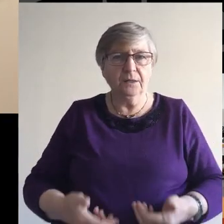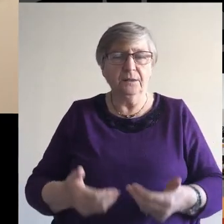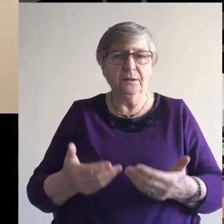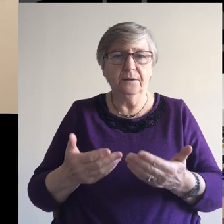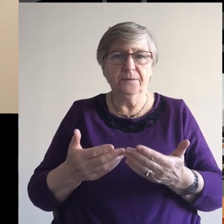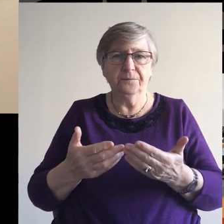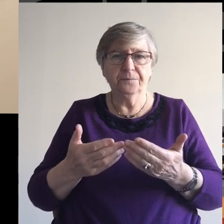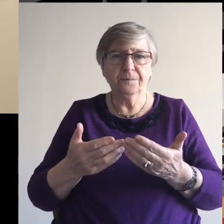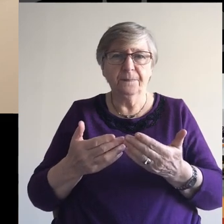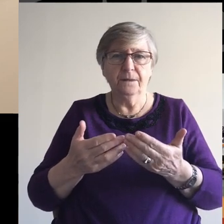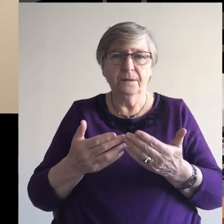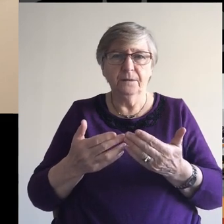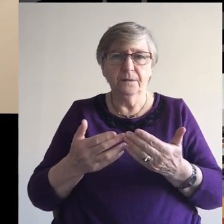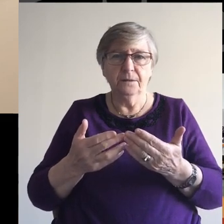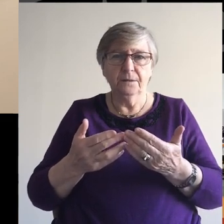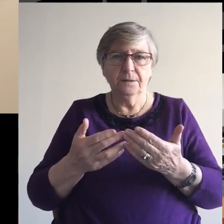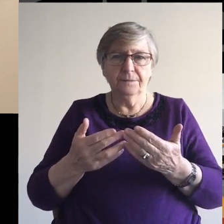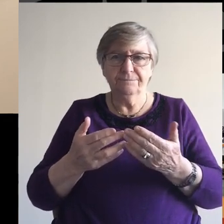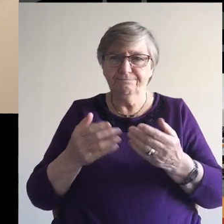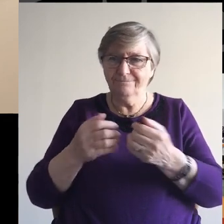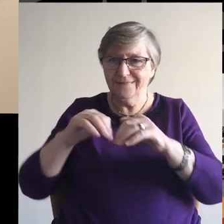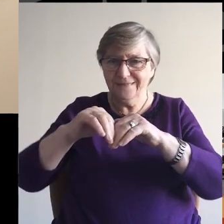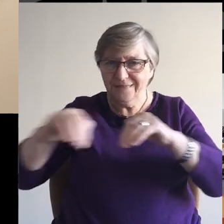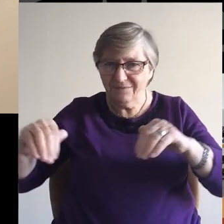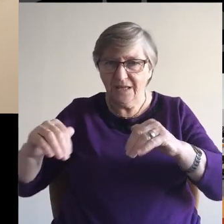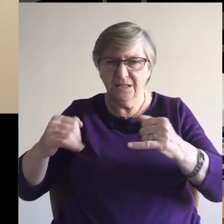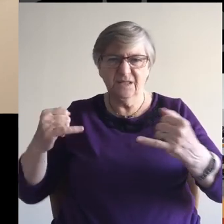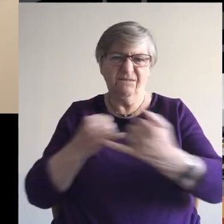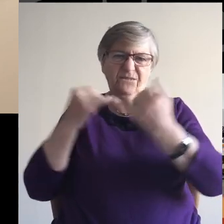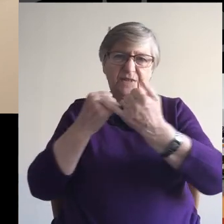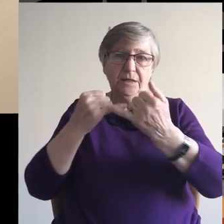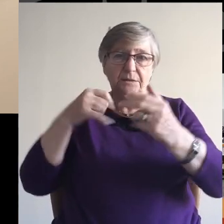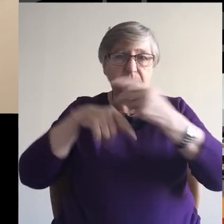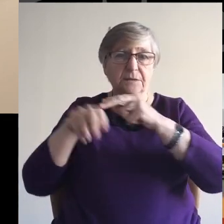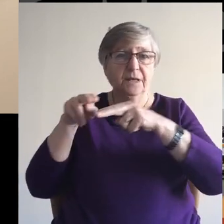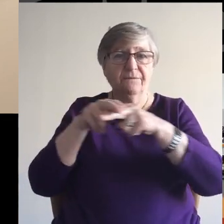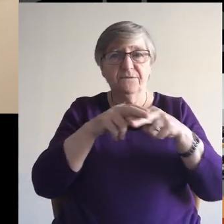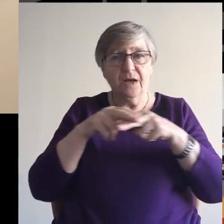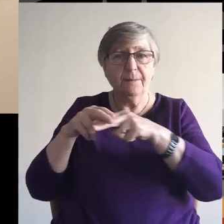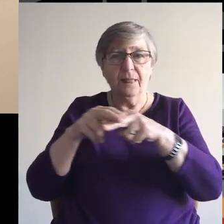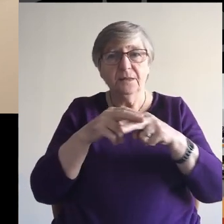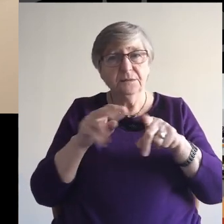There are divisions, fights within family.